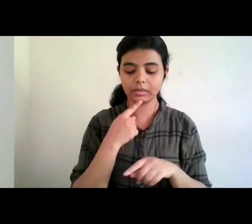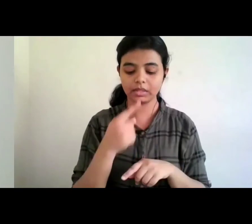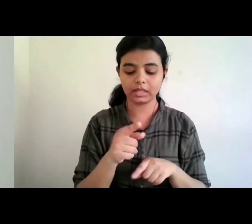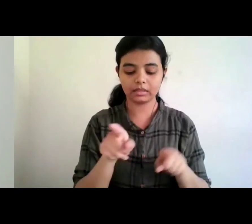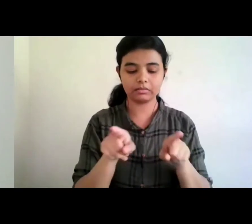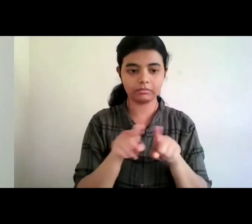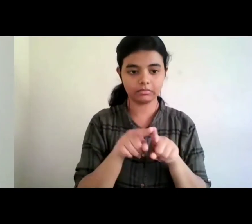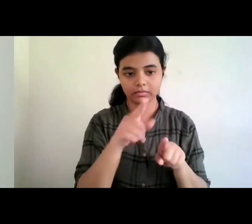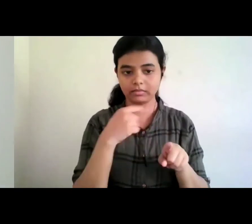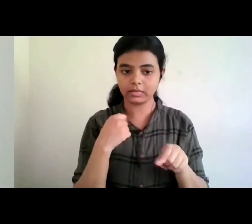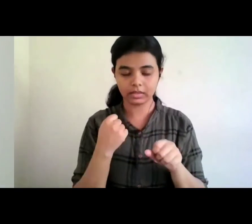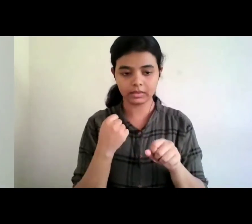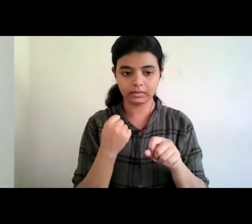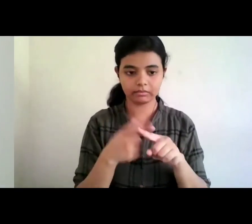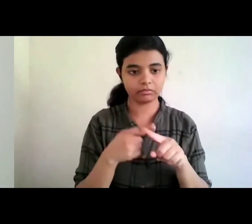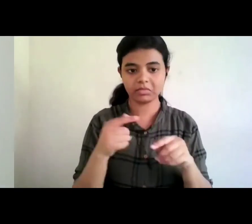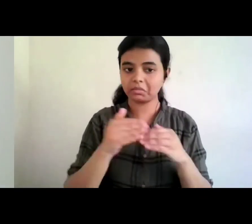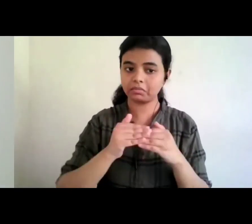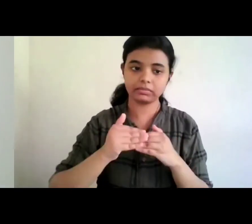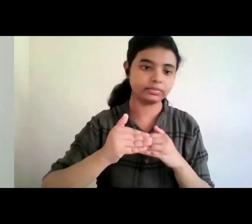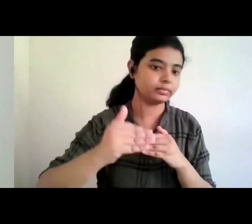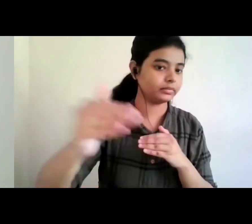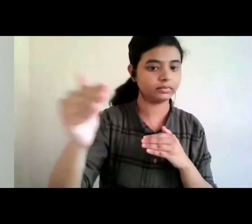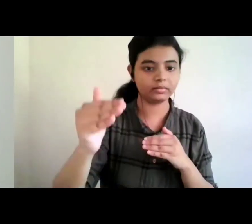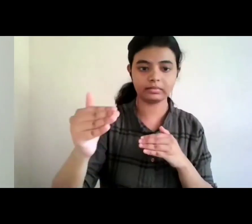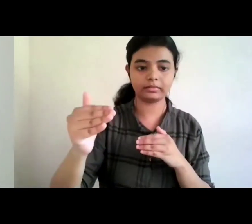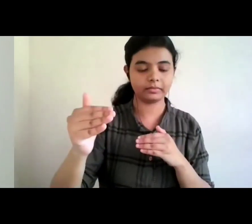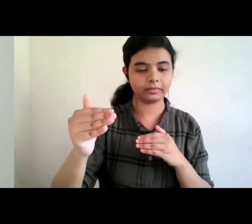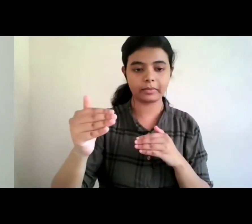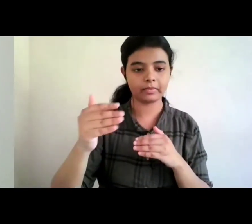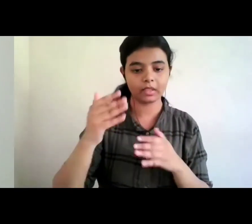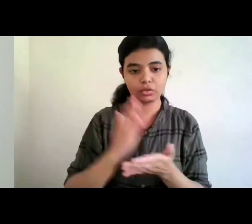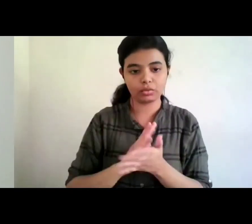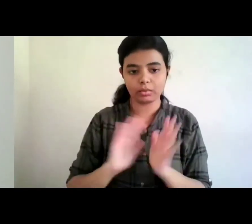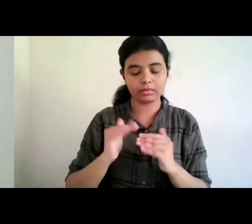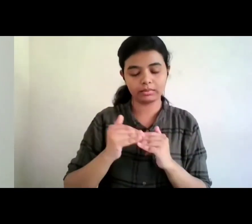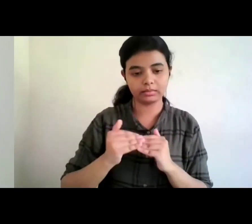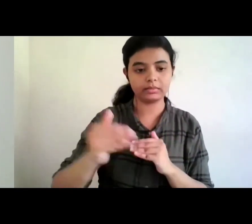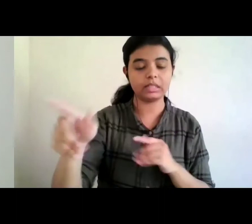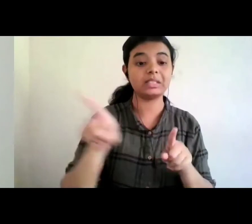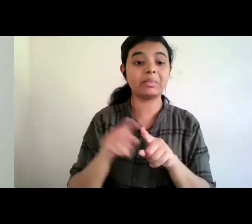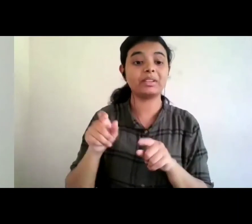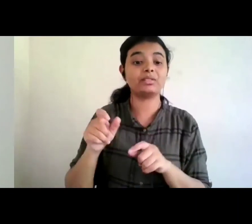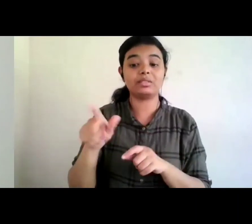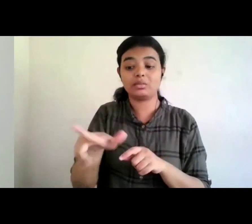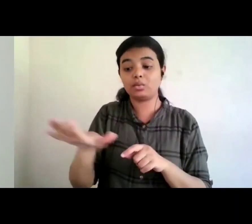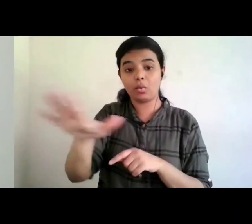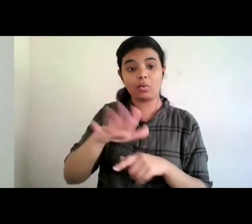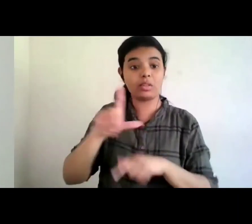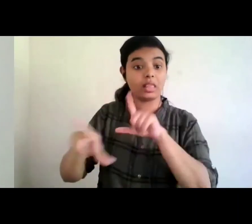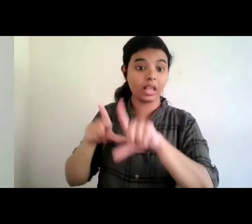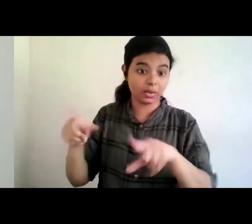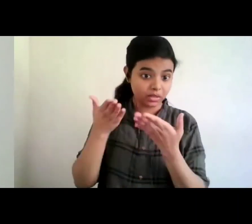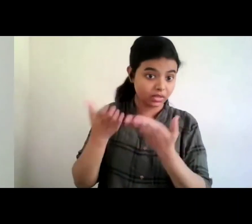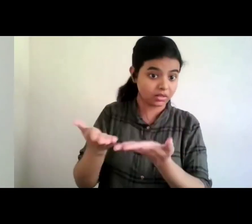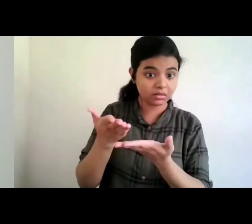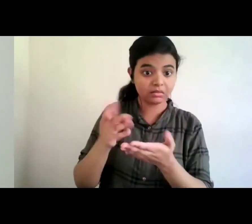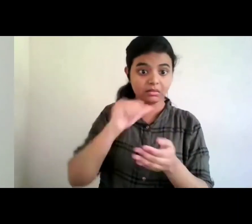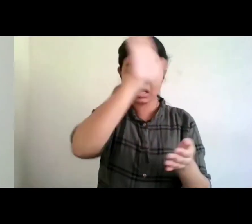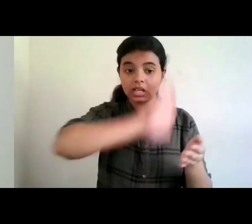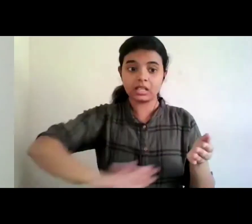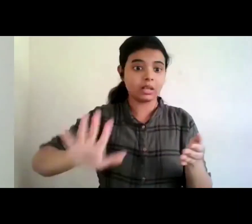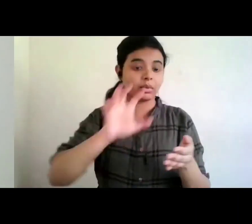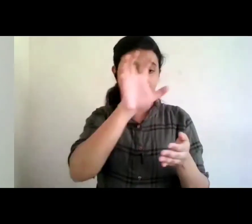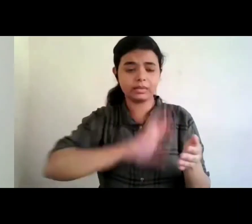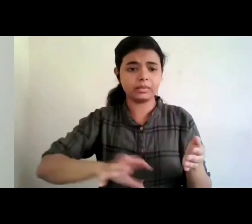like we have a long way to go and basically the regional languages if i talk about regional languages then it's really